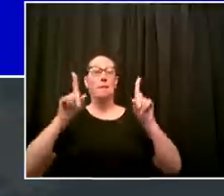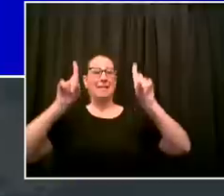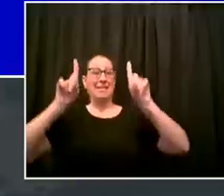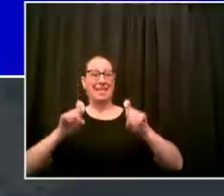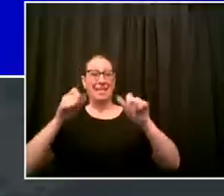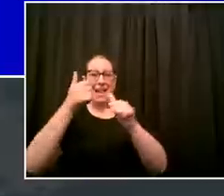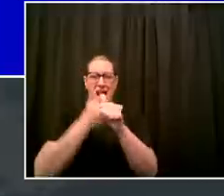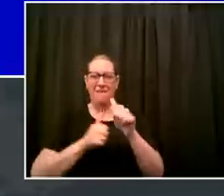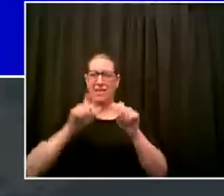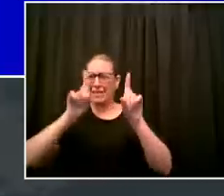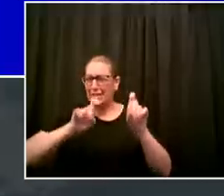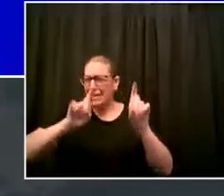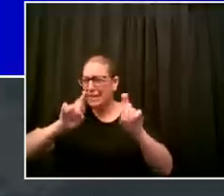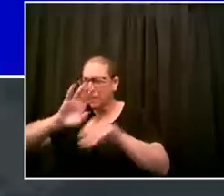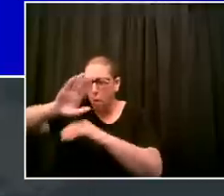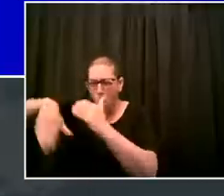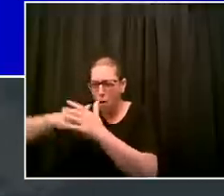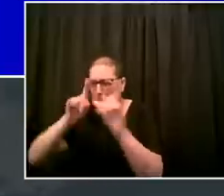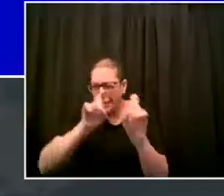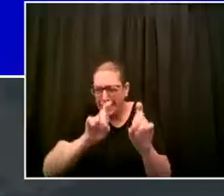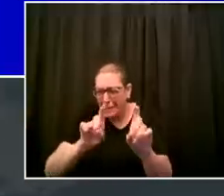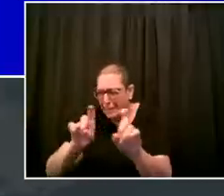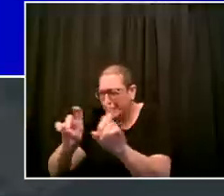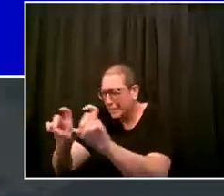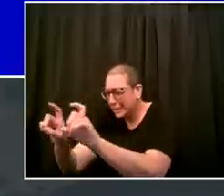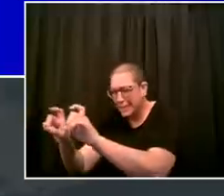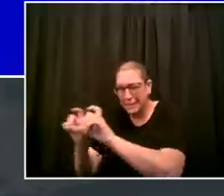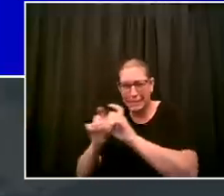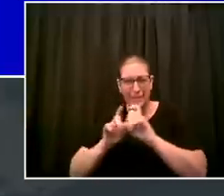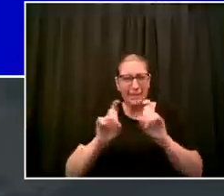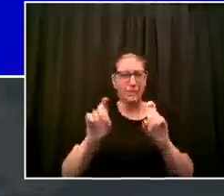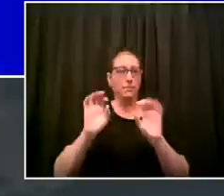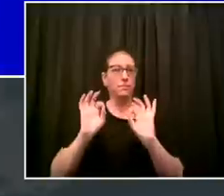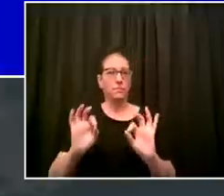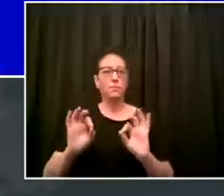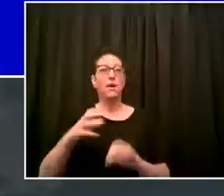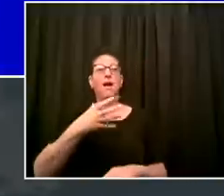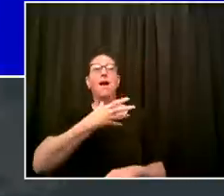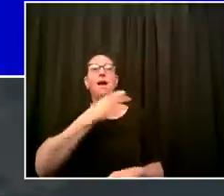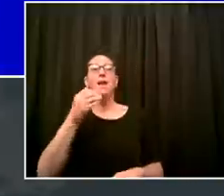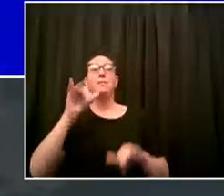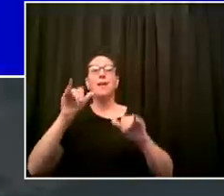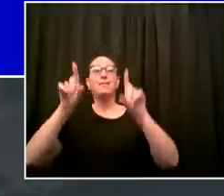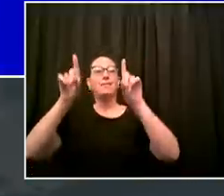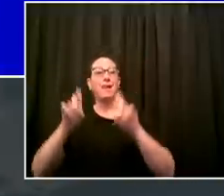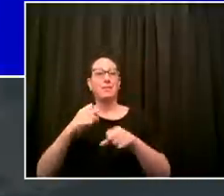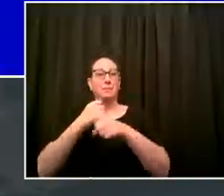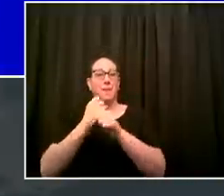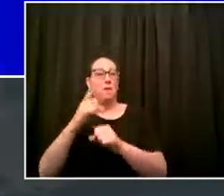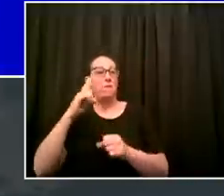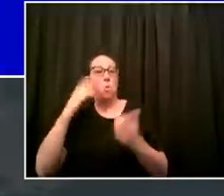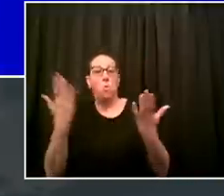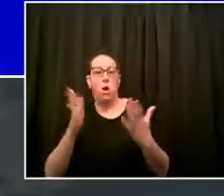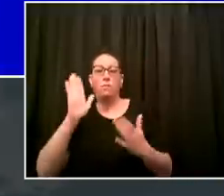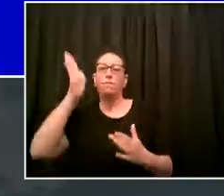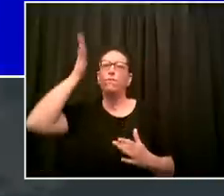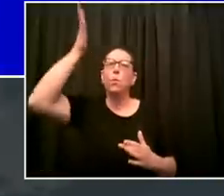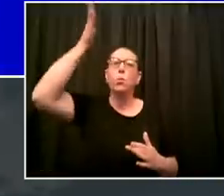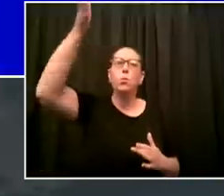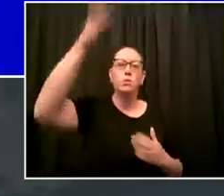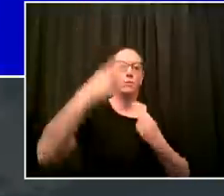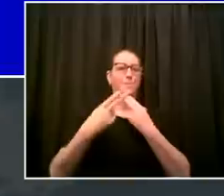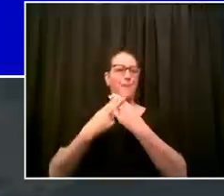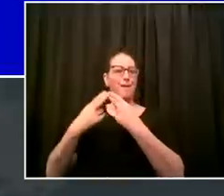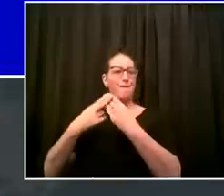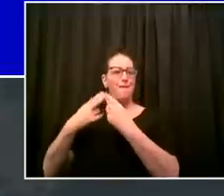use now this is about building capacity in new york city produce whatever we need in the future to fight this pandemic and anything else that's